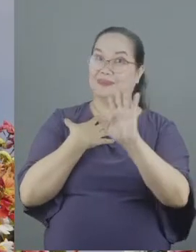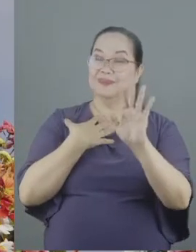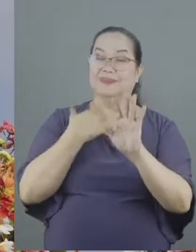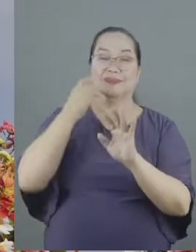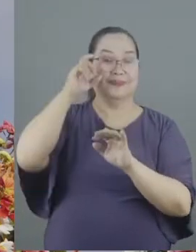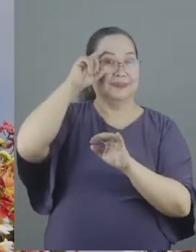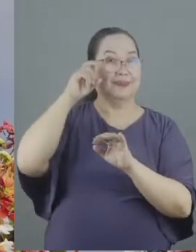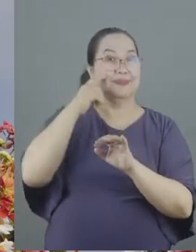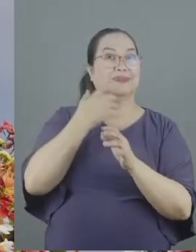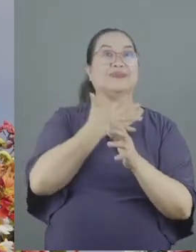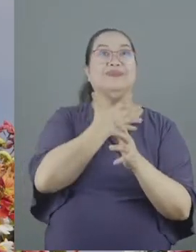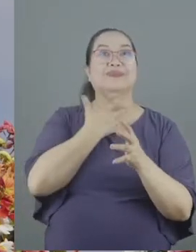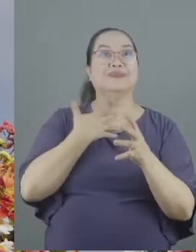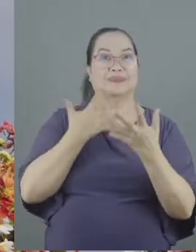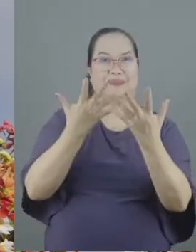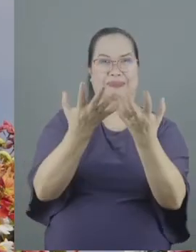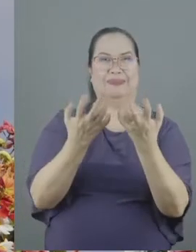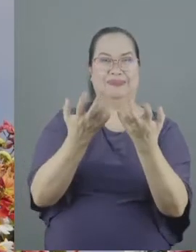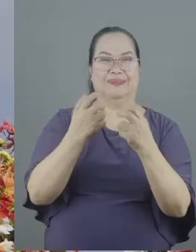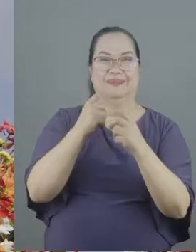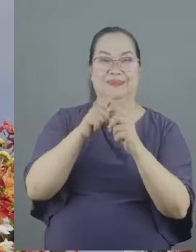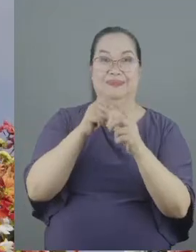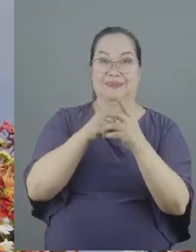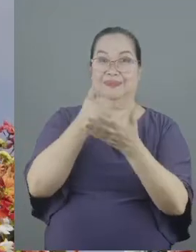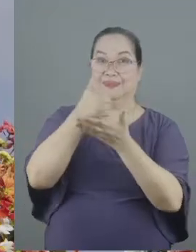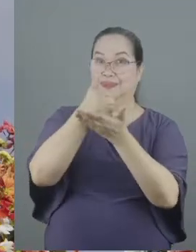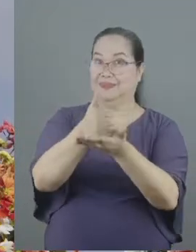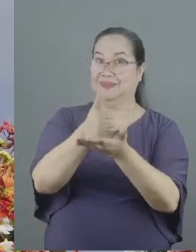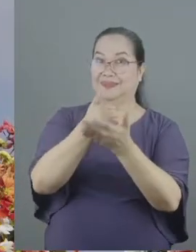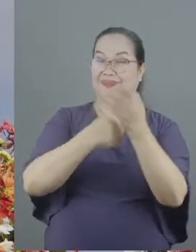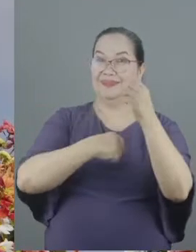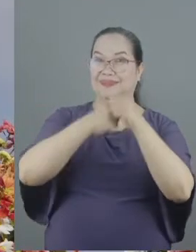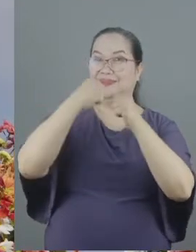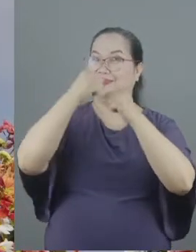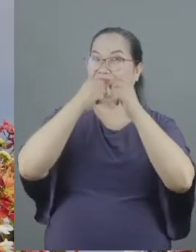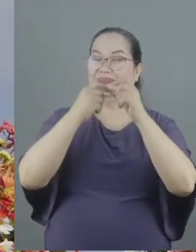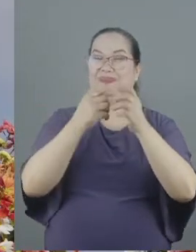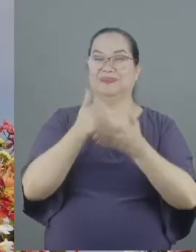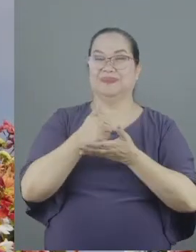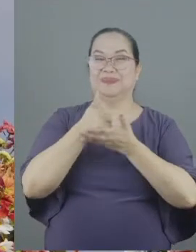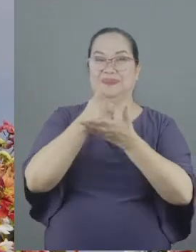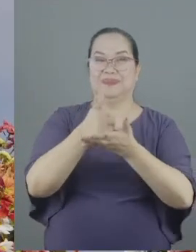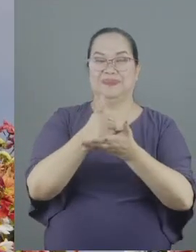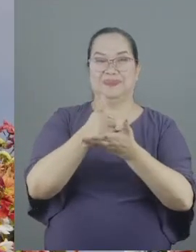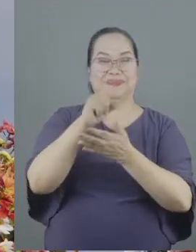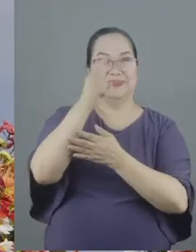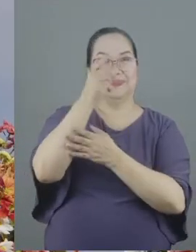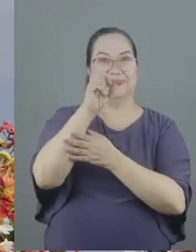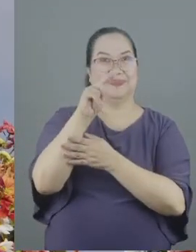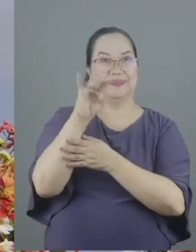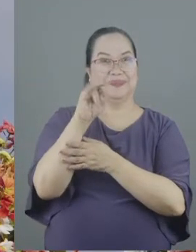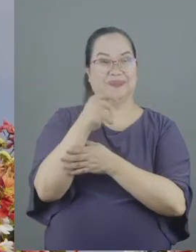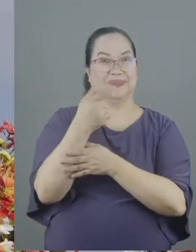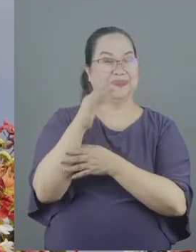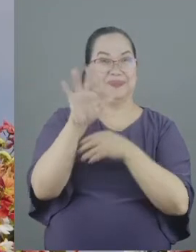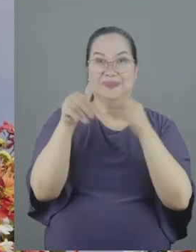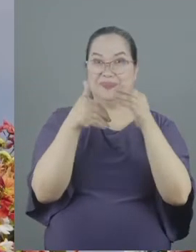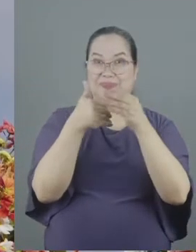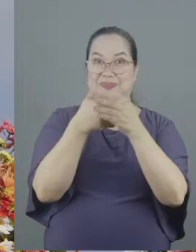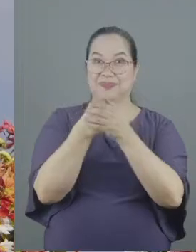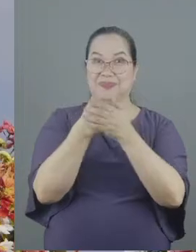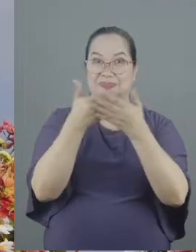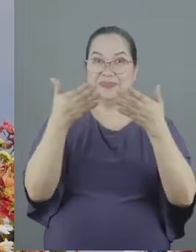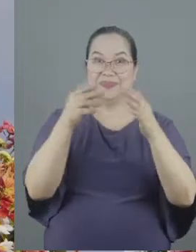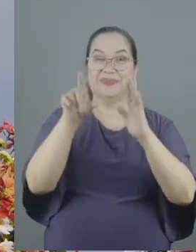cravings as long as it helps build us up 1 Corinthians 10 23 Paul said again all things are lawful